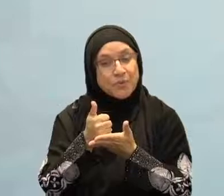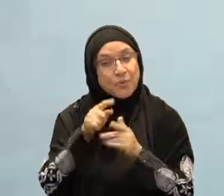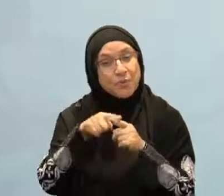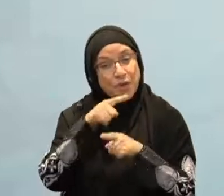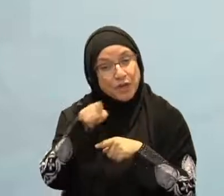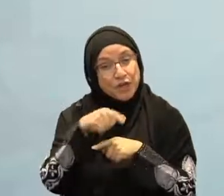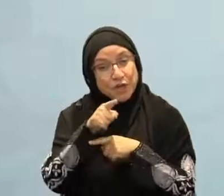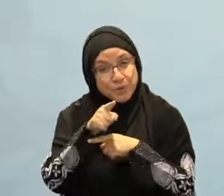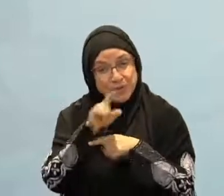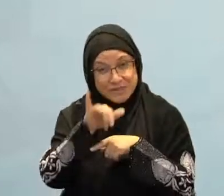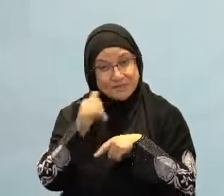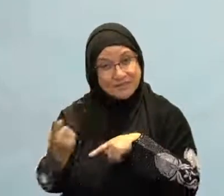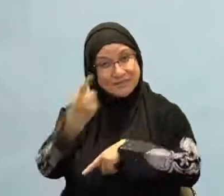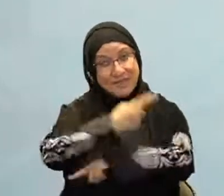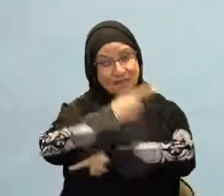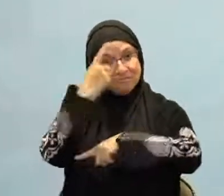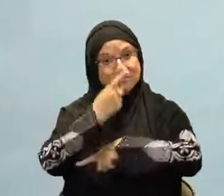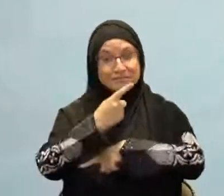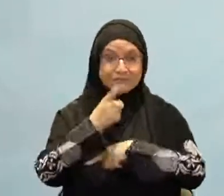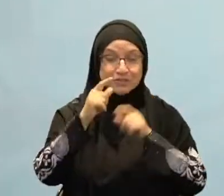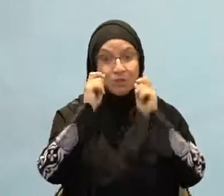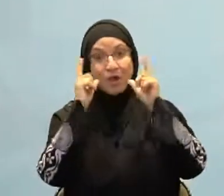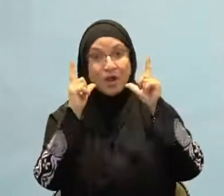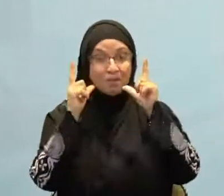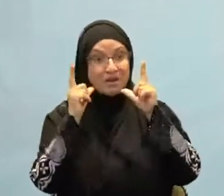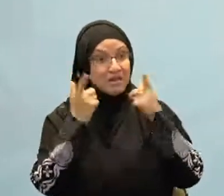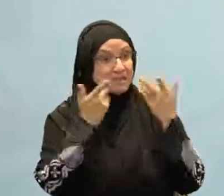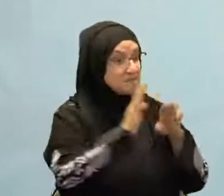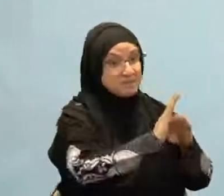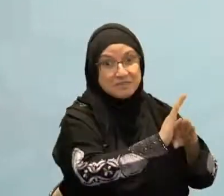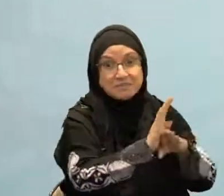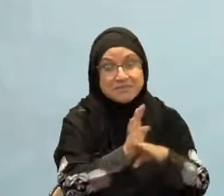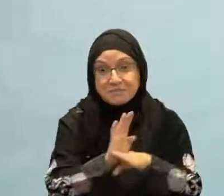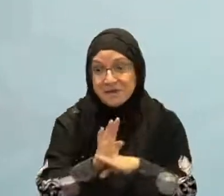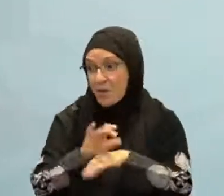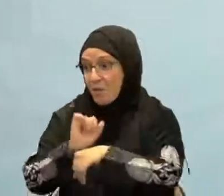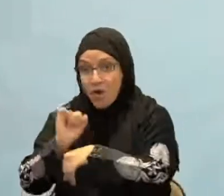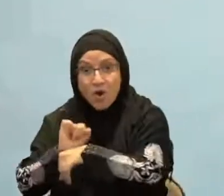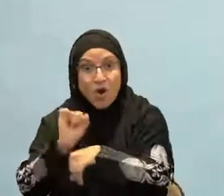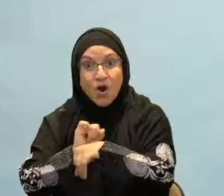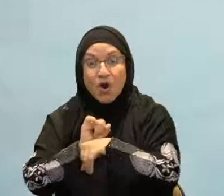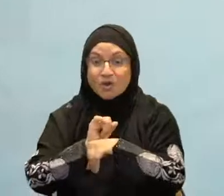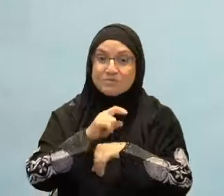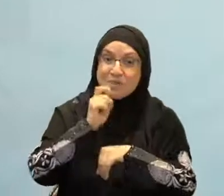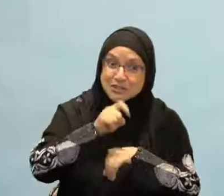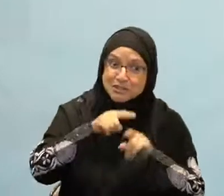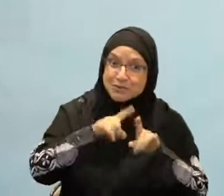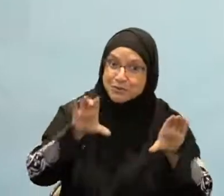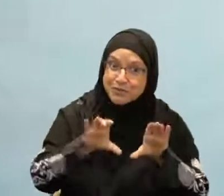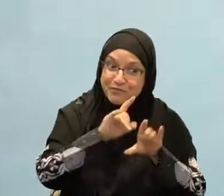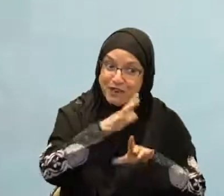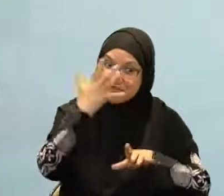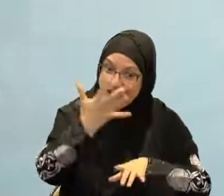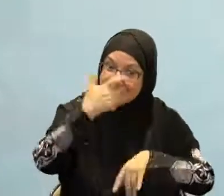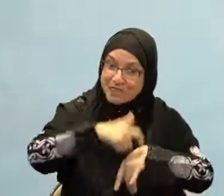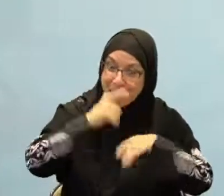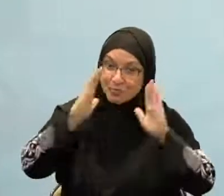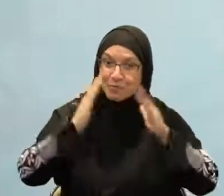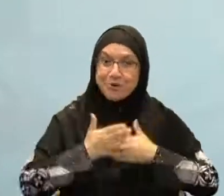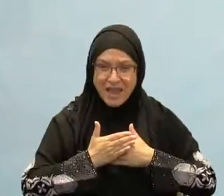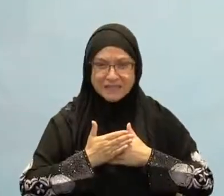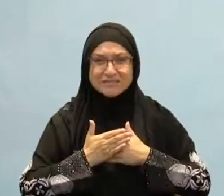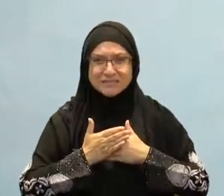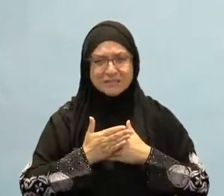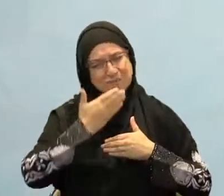studies to try to make you feel better about your faith. And you don't need to, right? The benefits of fasting. It just, it feels